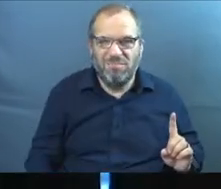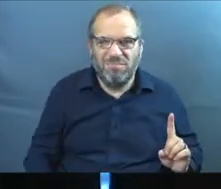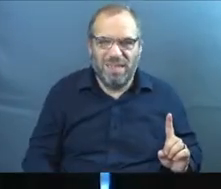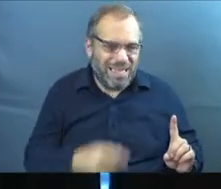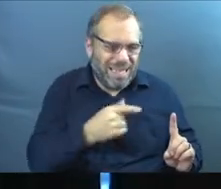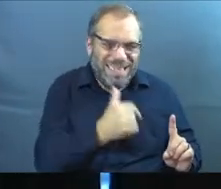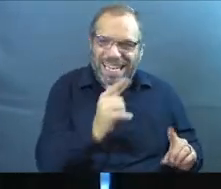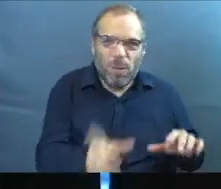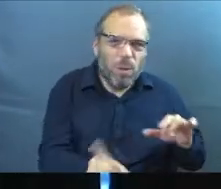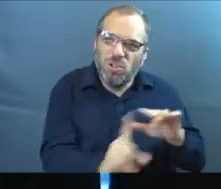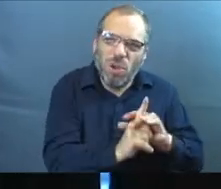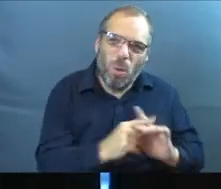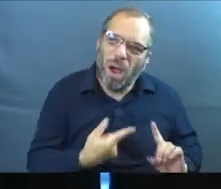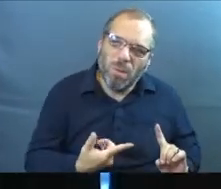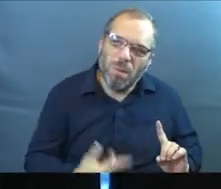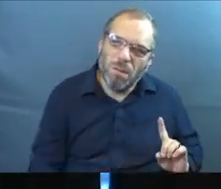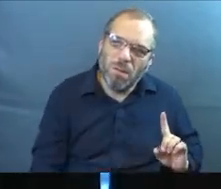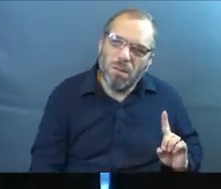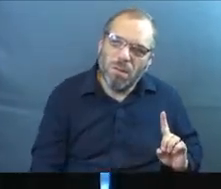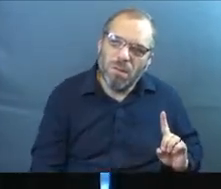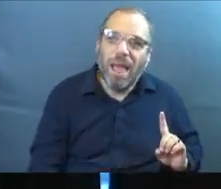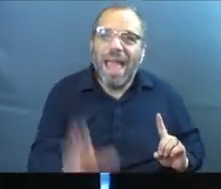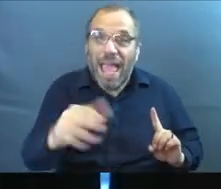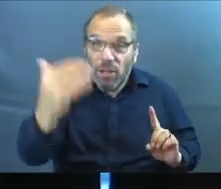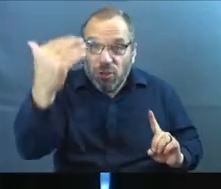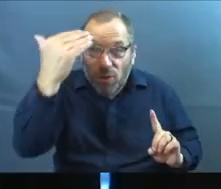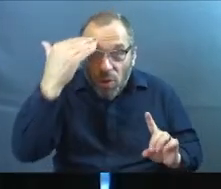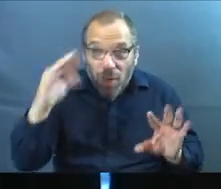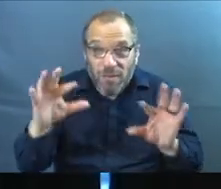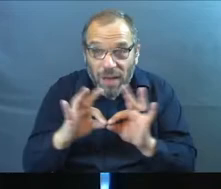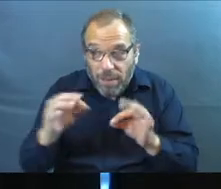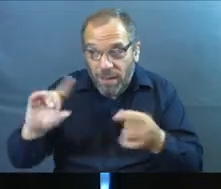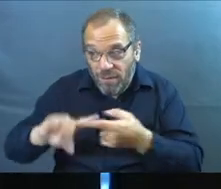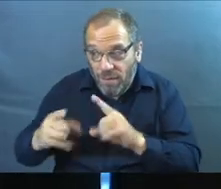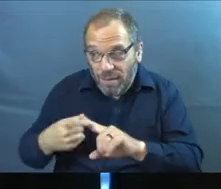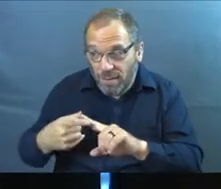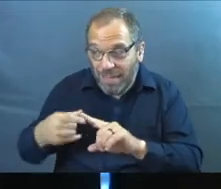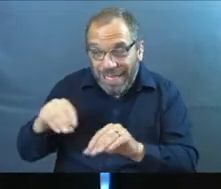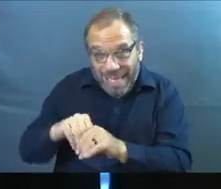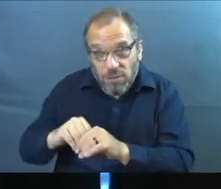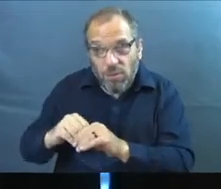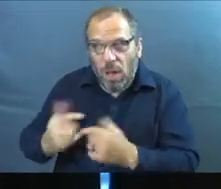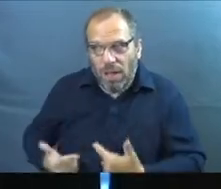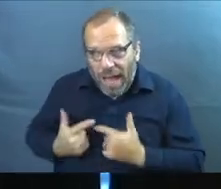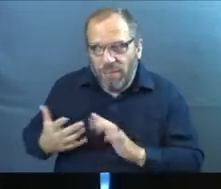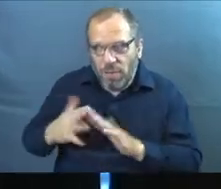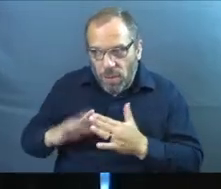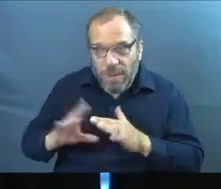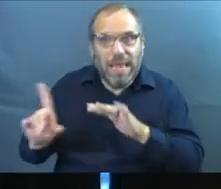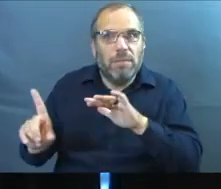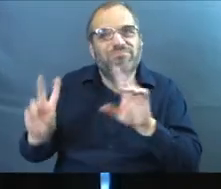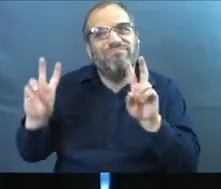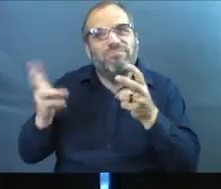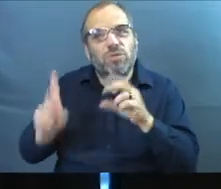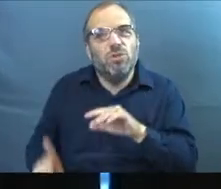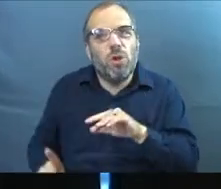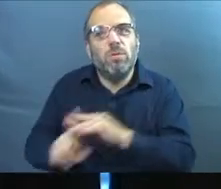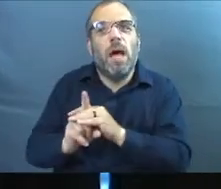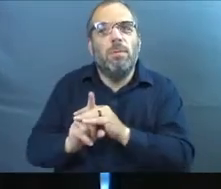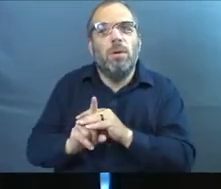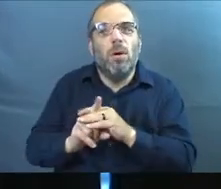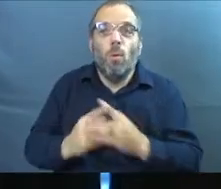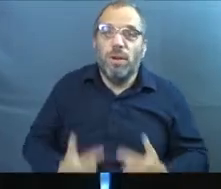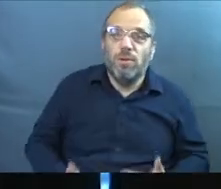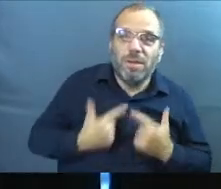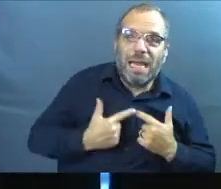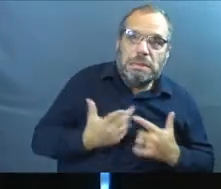really interested in showing up. How many of guys know it's valuable to have people in your life, have community in your life that shows up when things are not